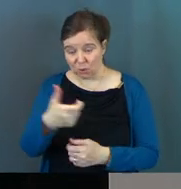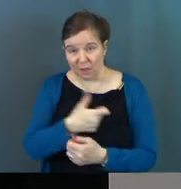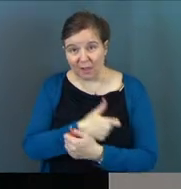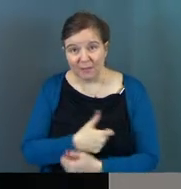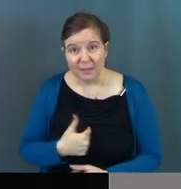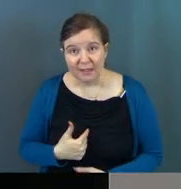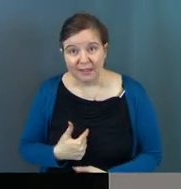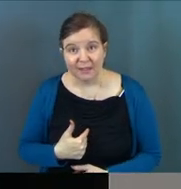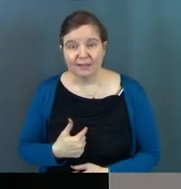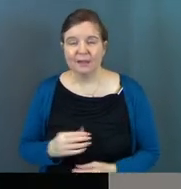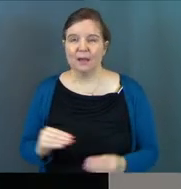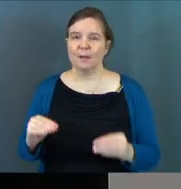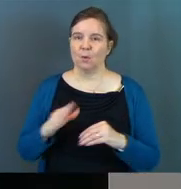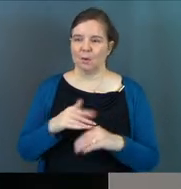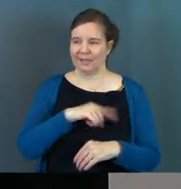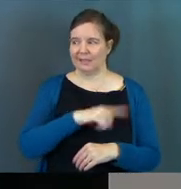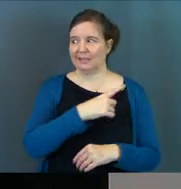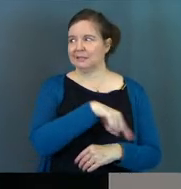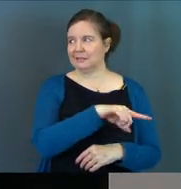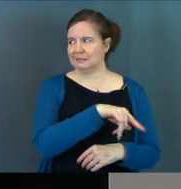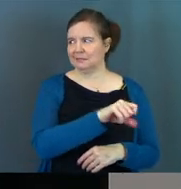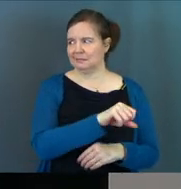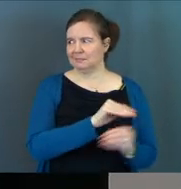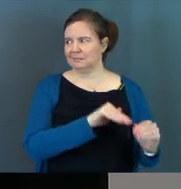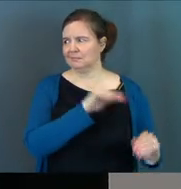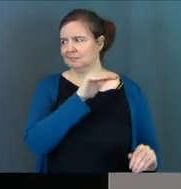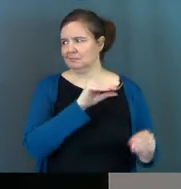more than these yahoos?